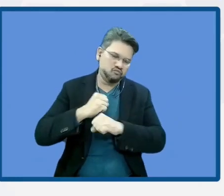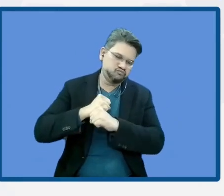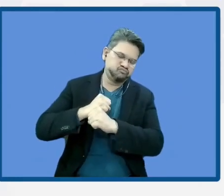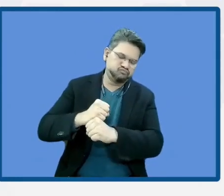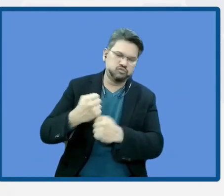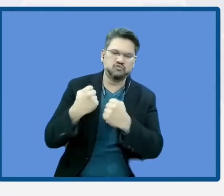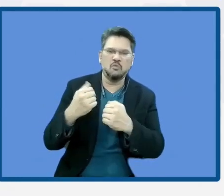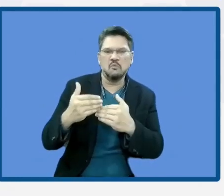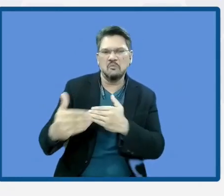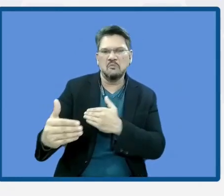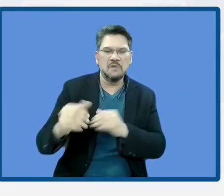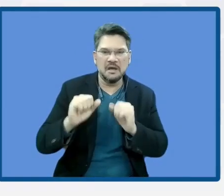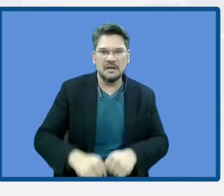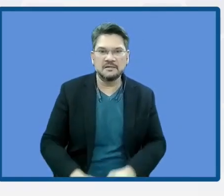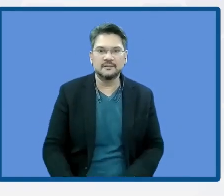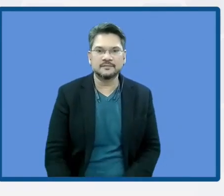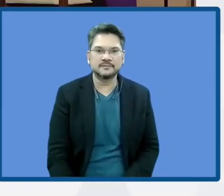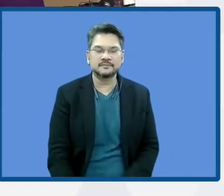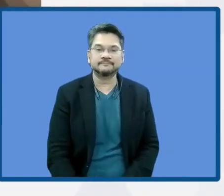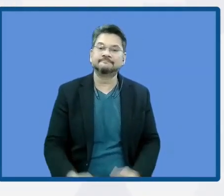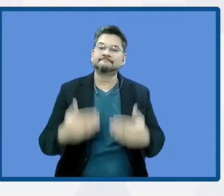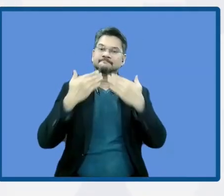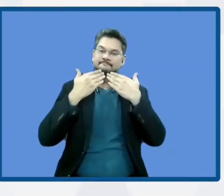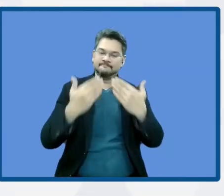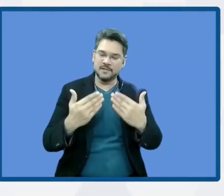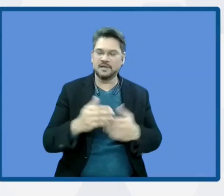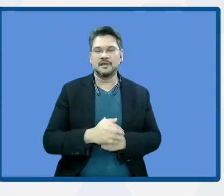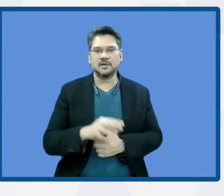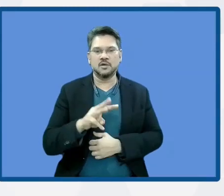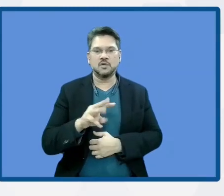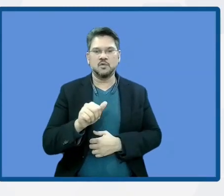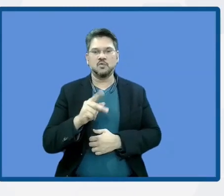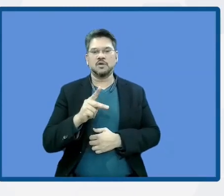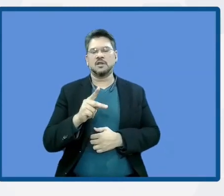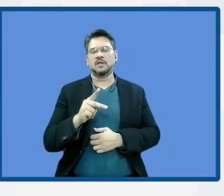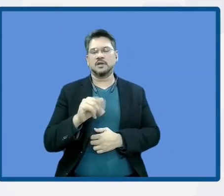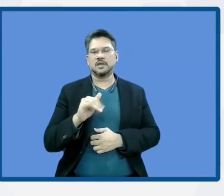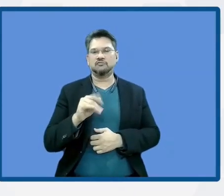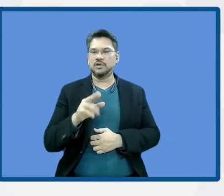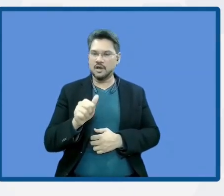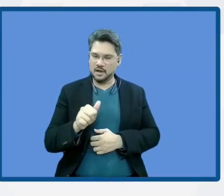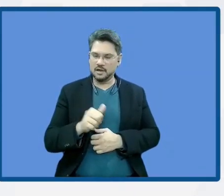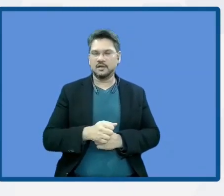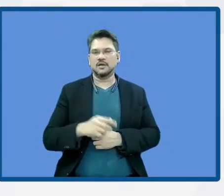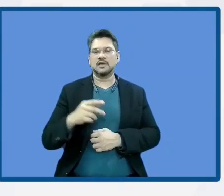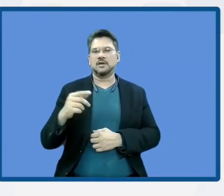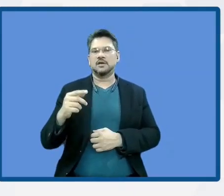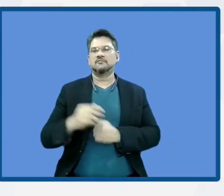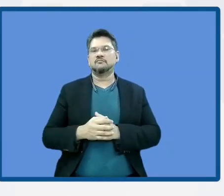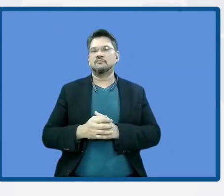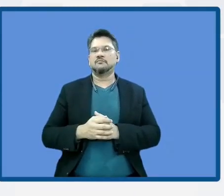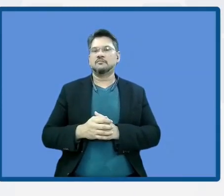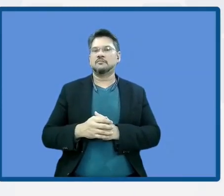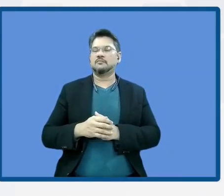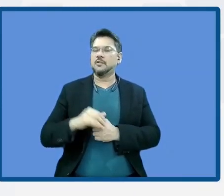Thank you, Walquira and Jorge. Just to wrap up the Q&A. Okay. Well, this is